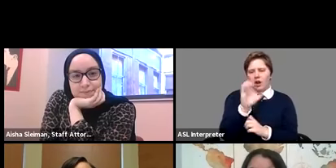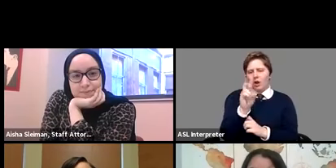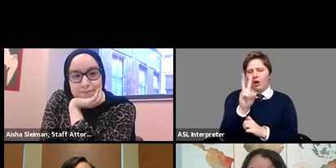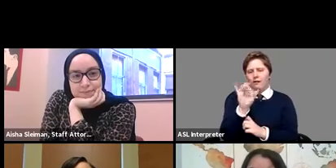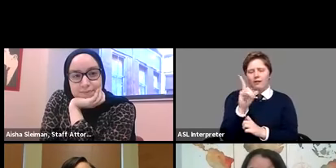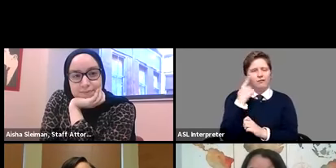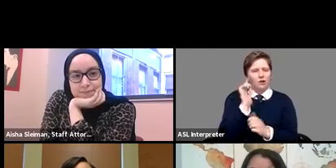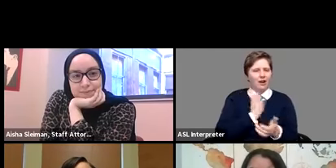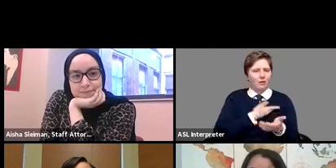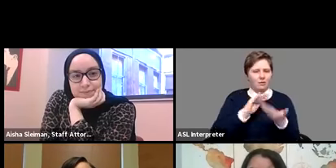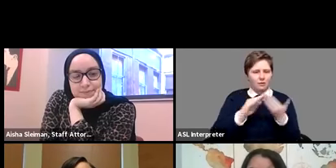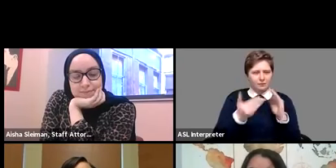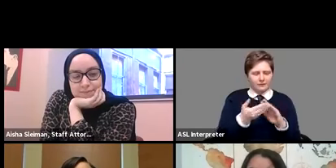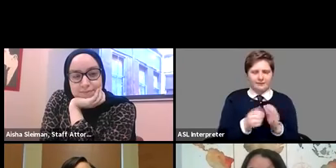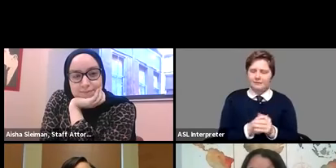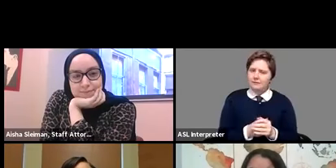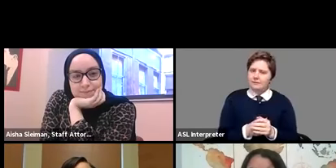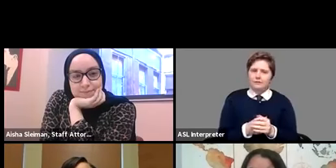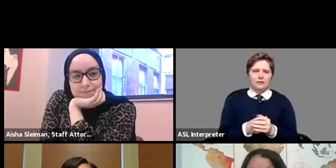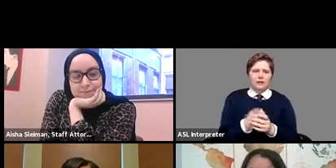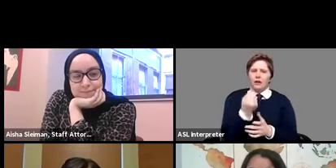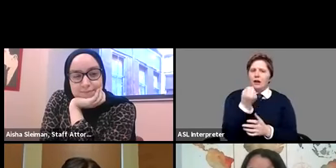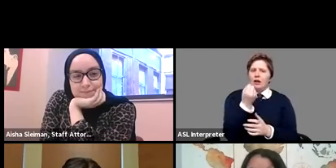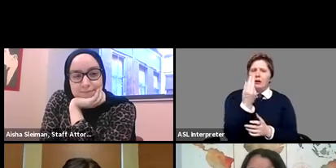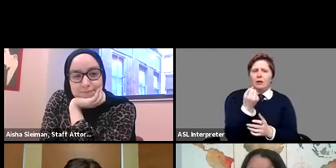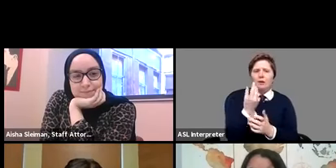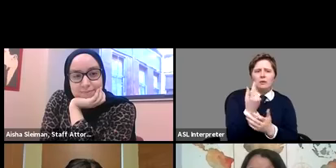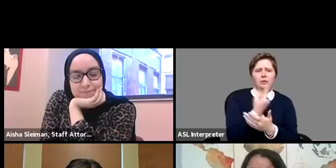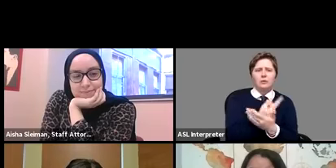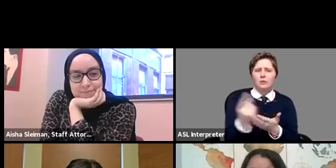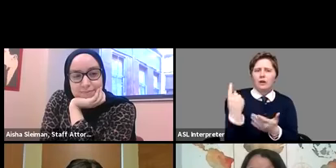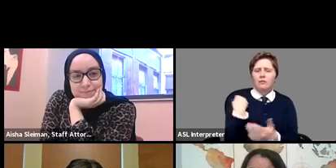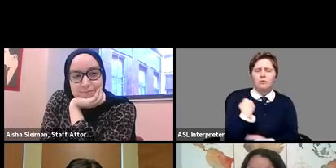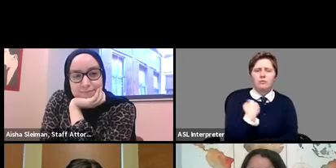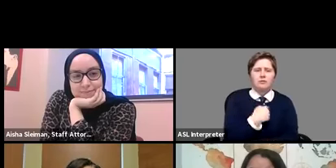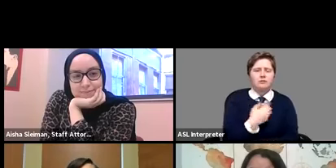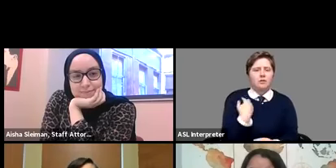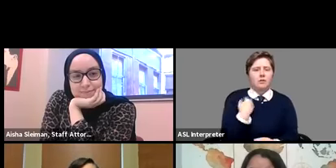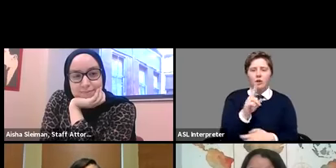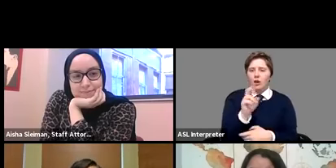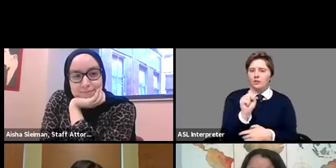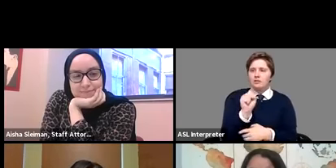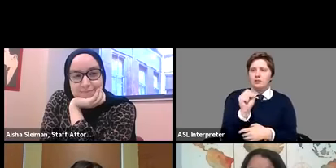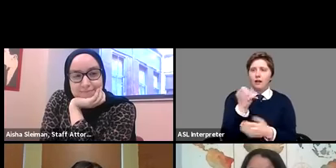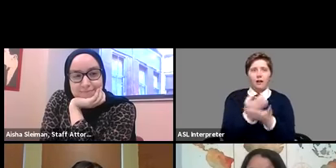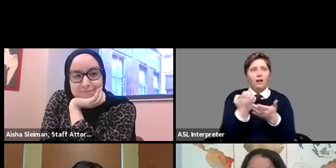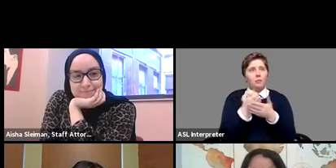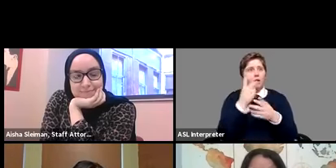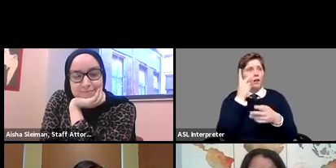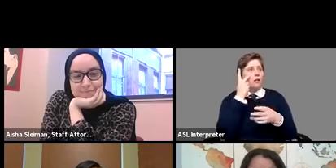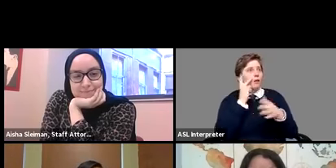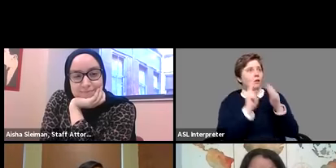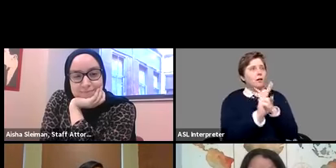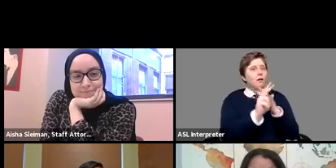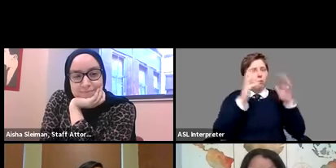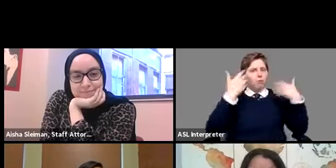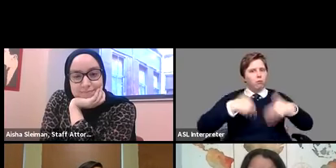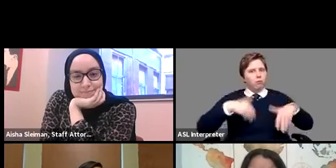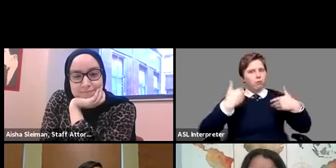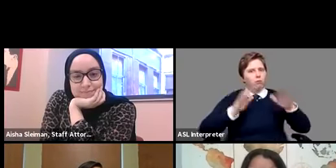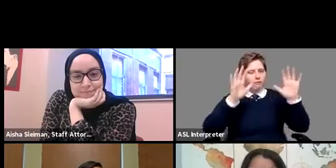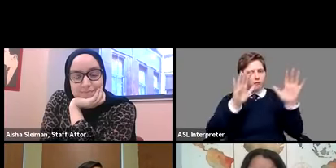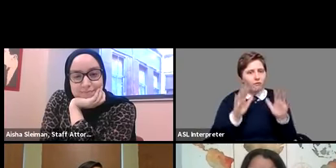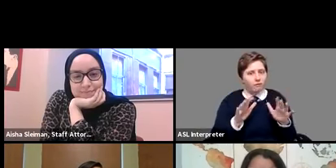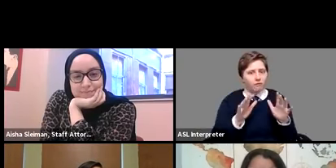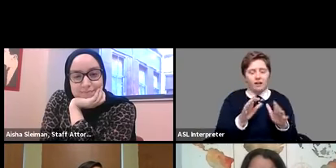our community you know it was just 12 short weeks ago that the u.s economic picture was very bright with unemployment at a